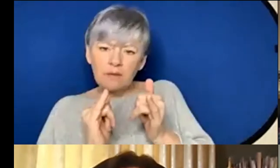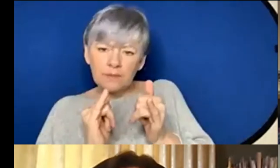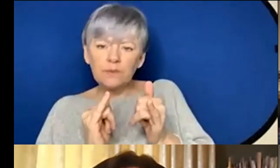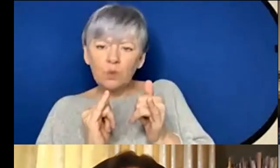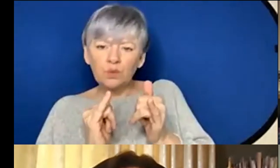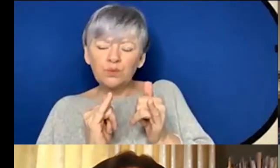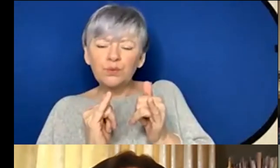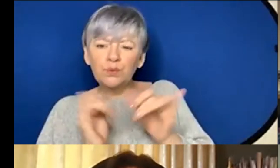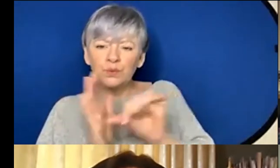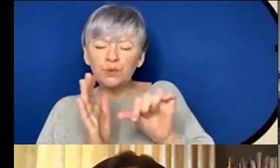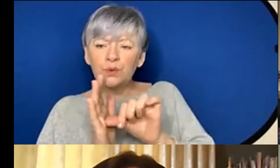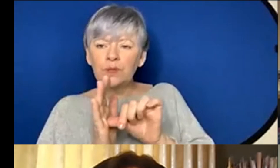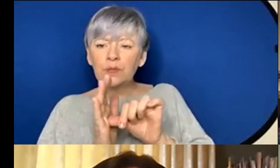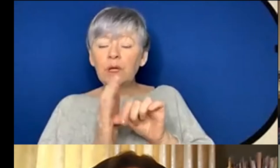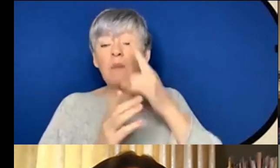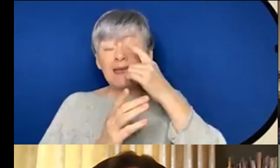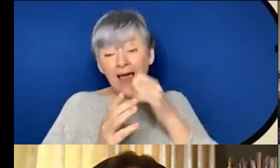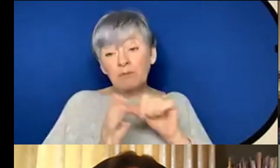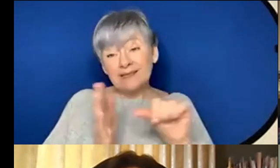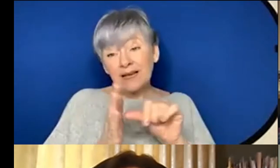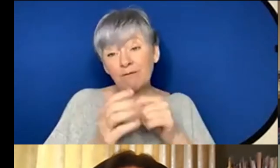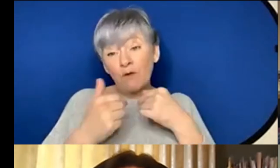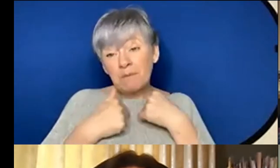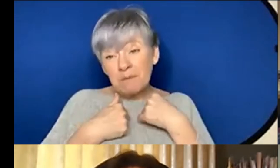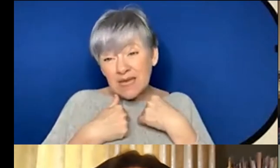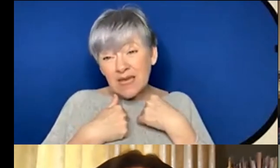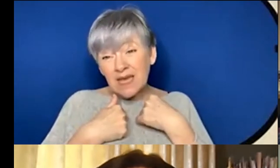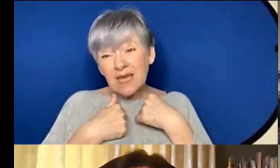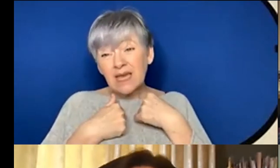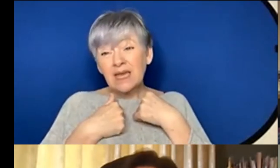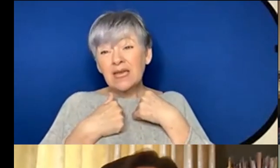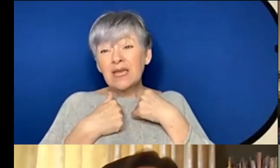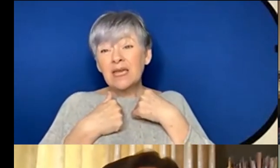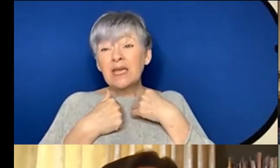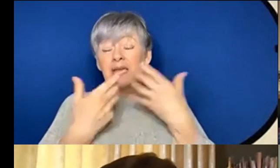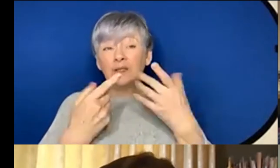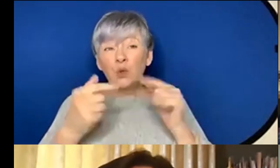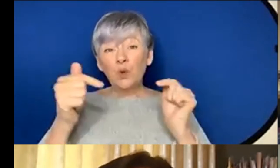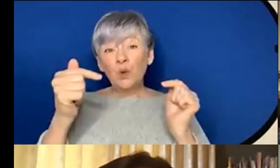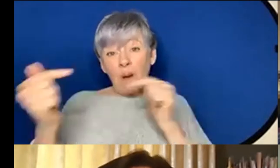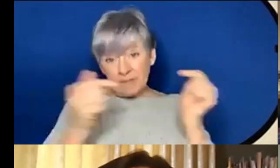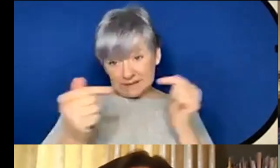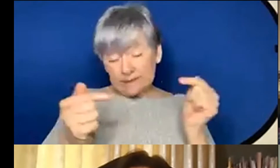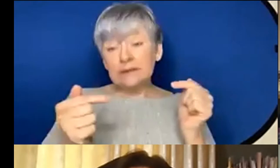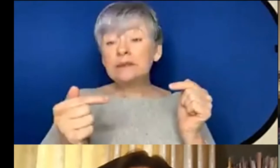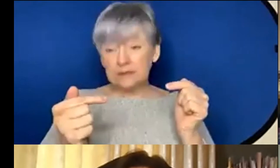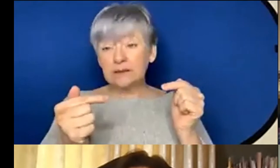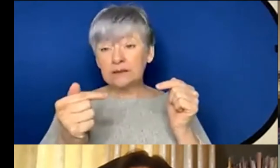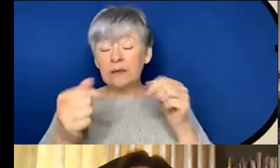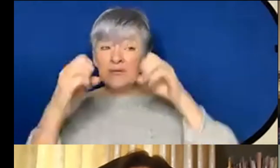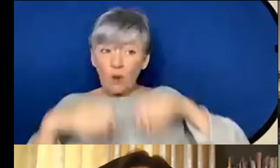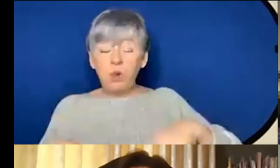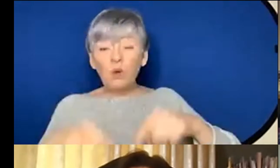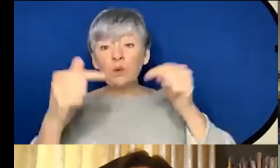I mean it can be difficult for me to I mean it can be difficult for me to um compete to lose a competition